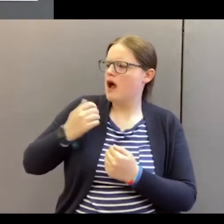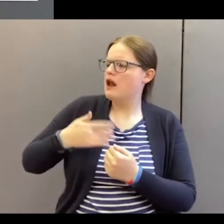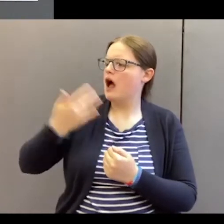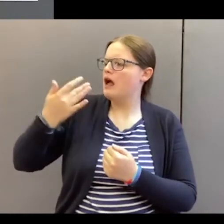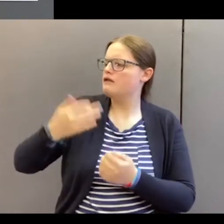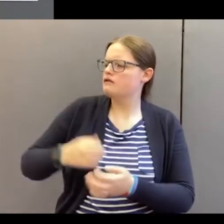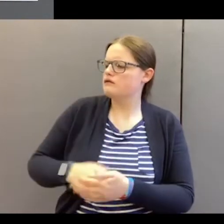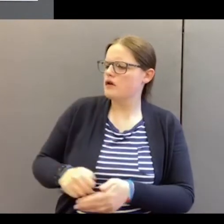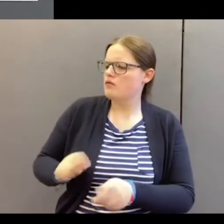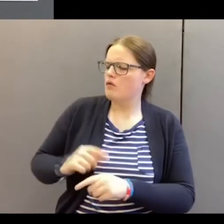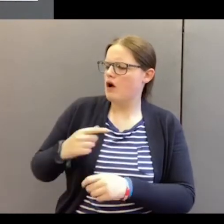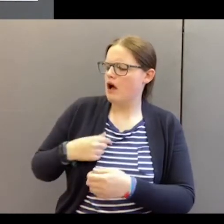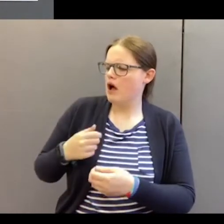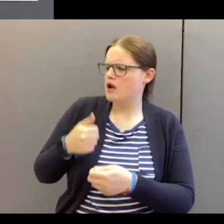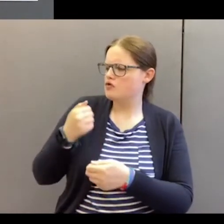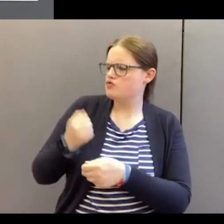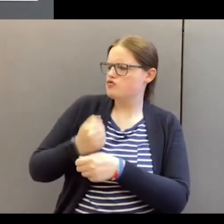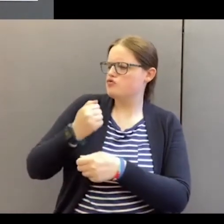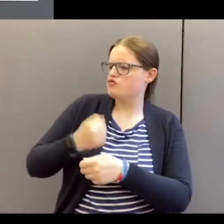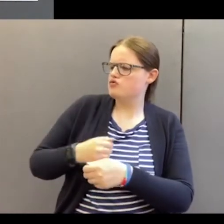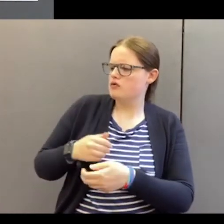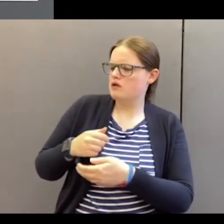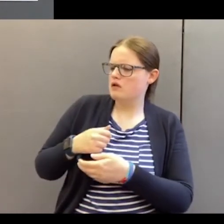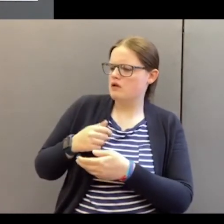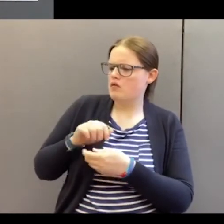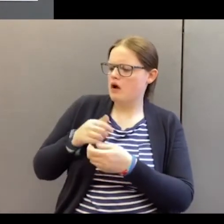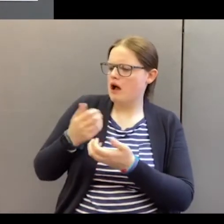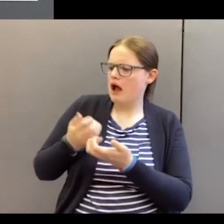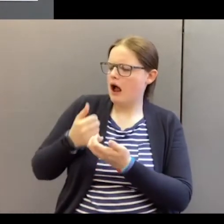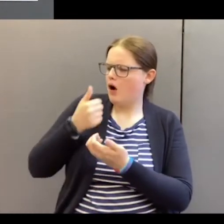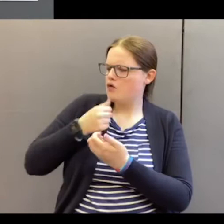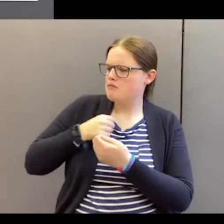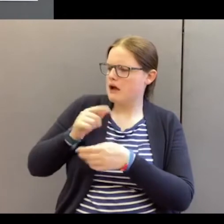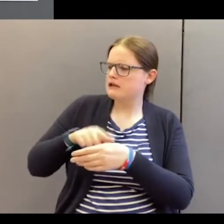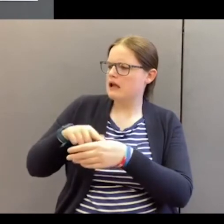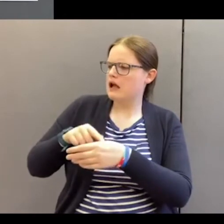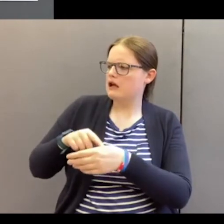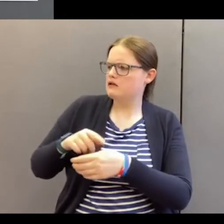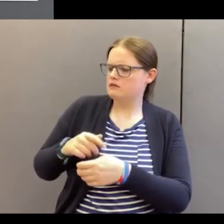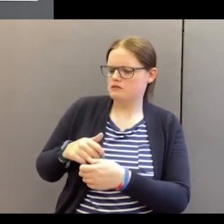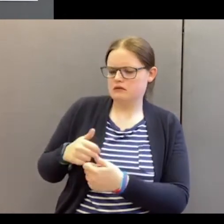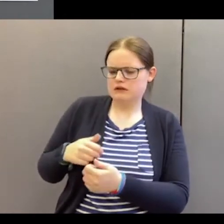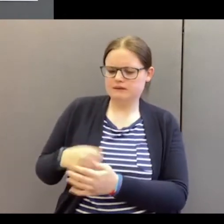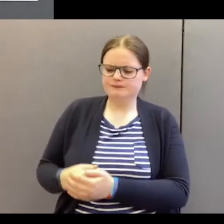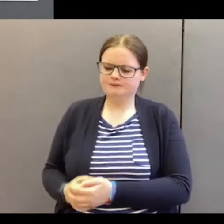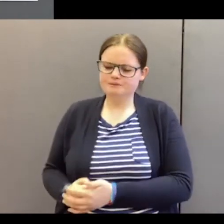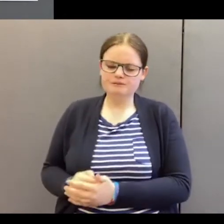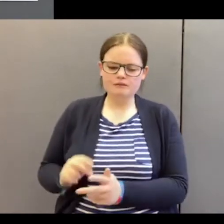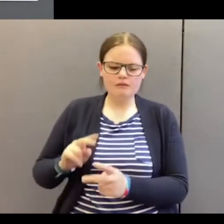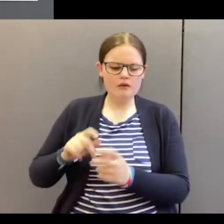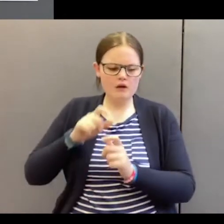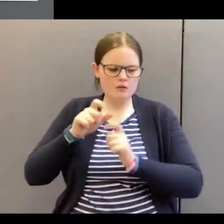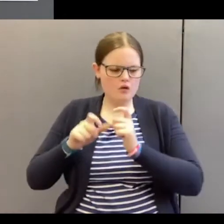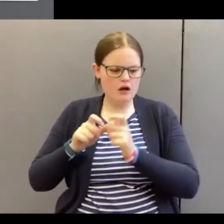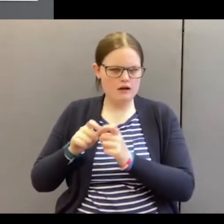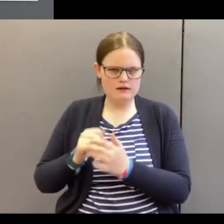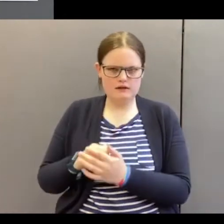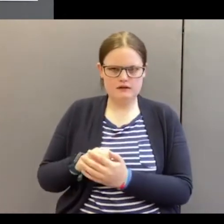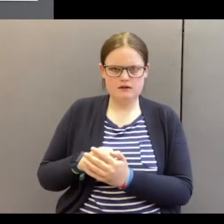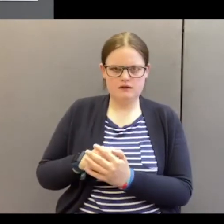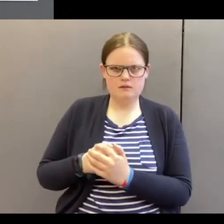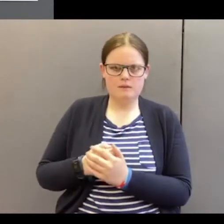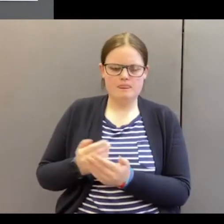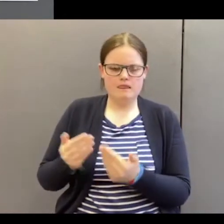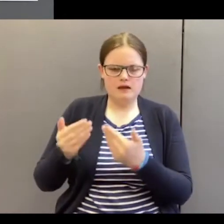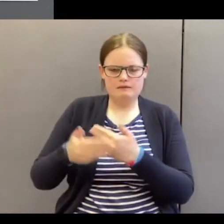what I spend my time doing. Well, let's just look at these words that are here before us